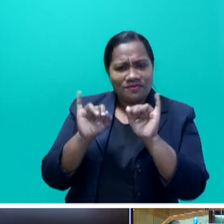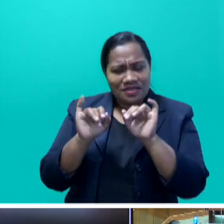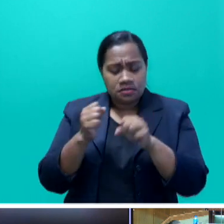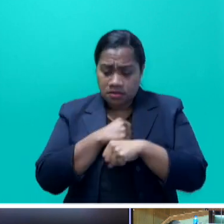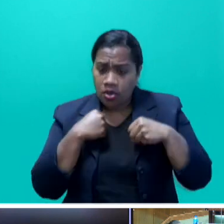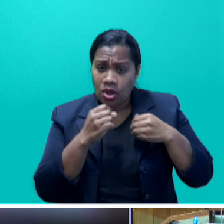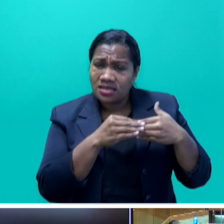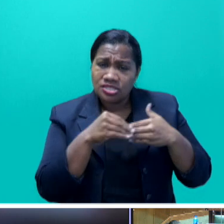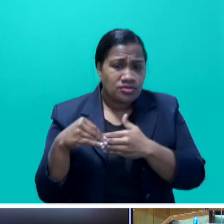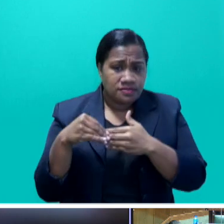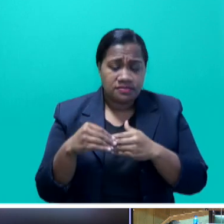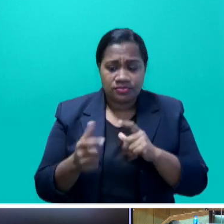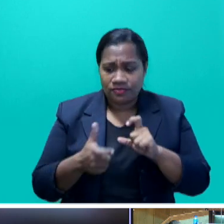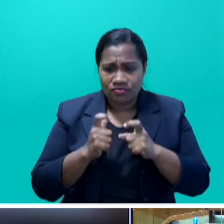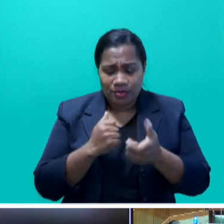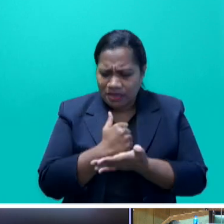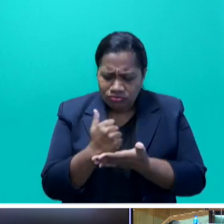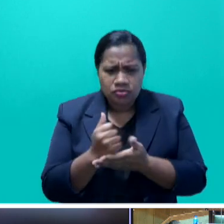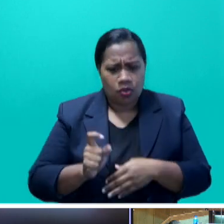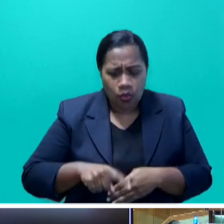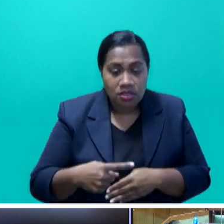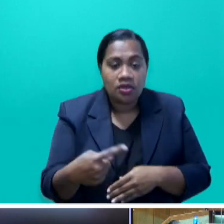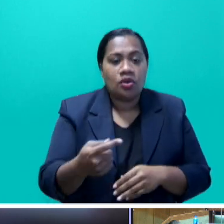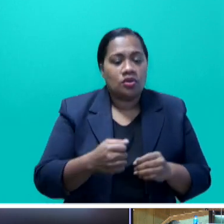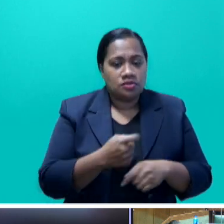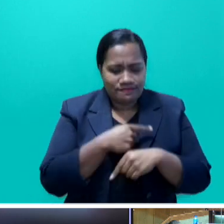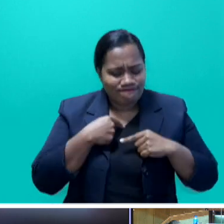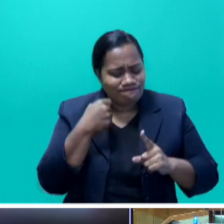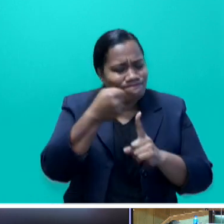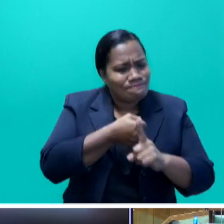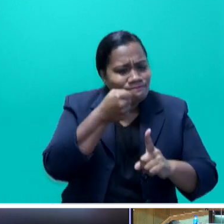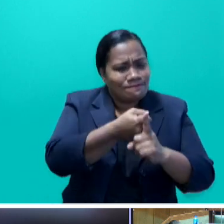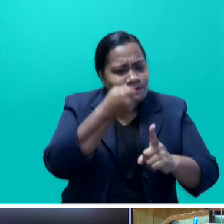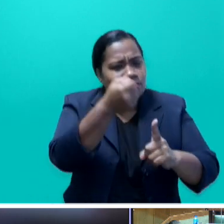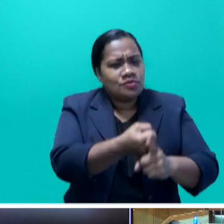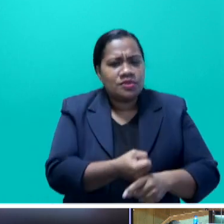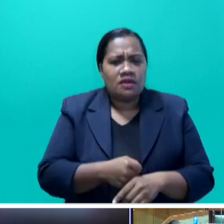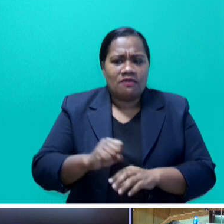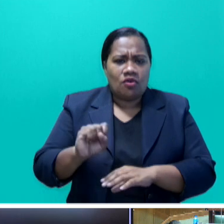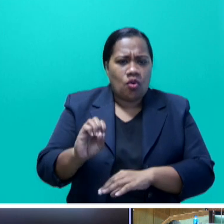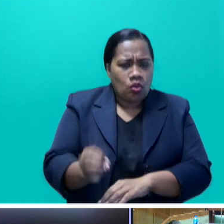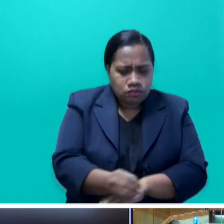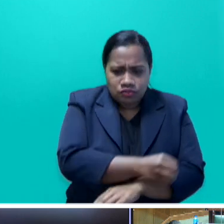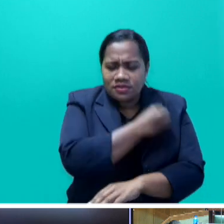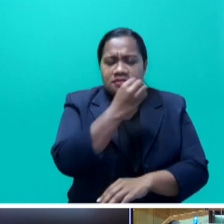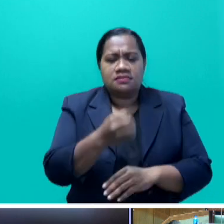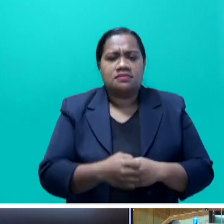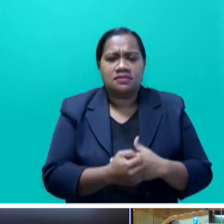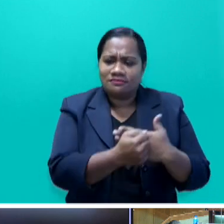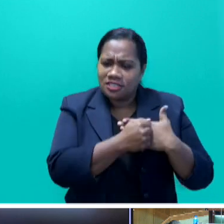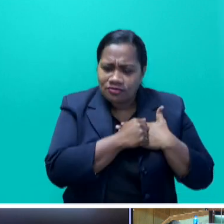continue, as will our advocacy for the ocean, for nutrition security, for gender equality,